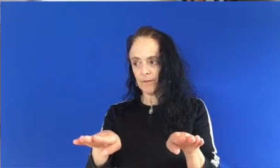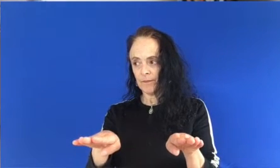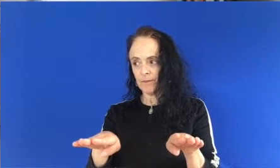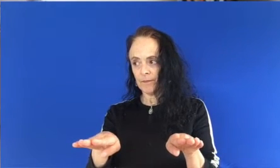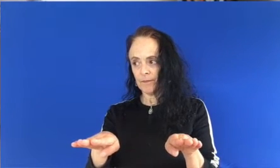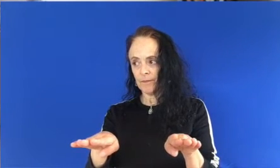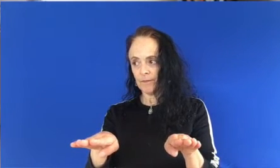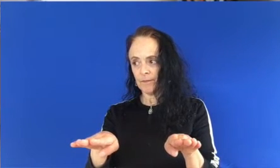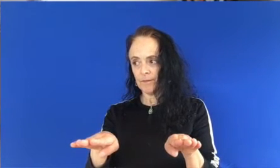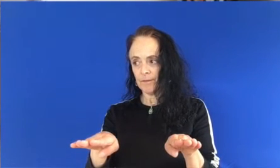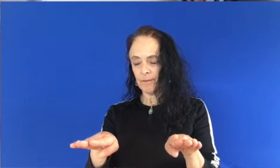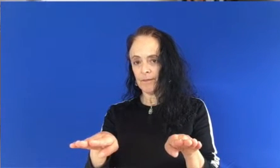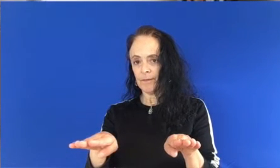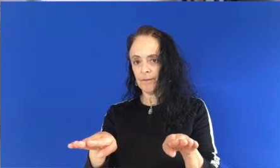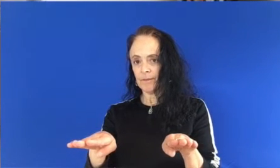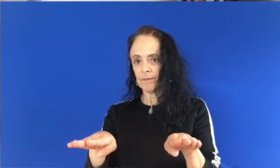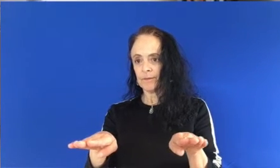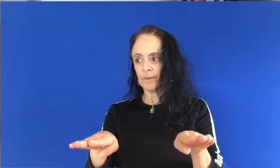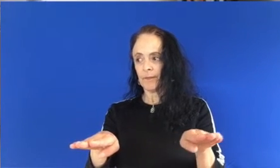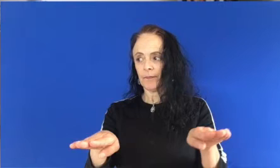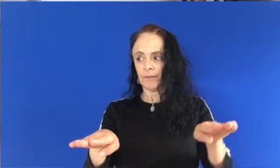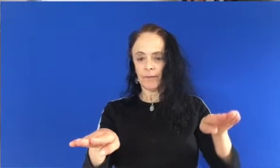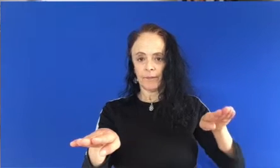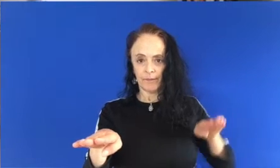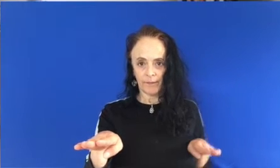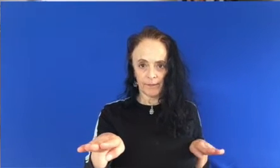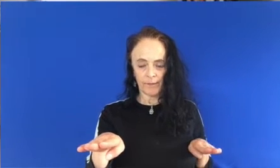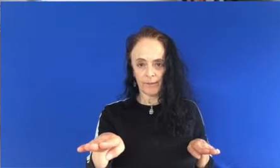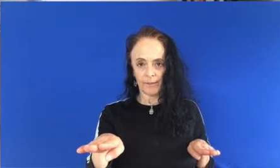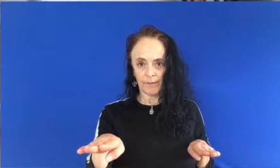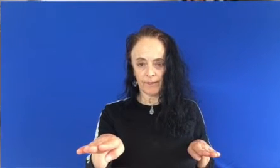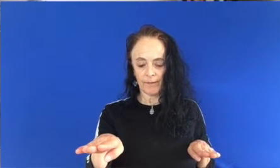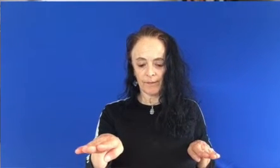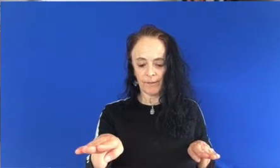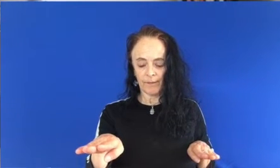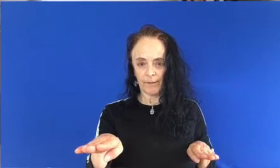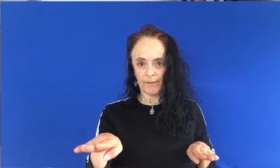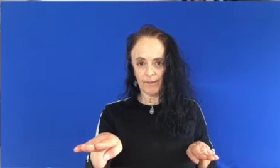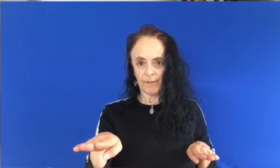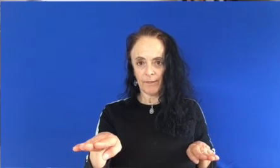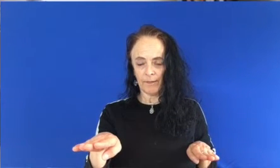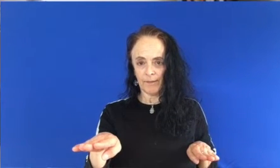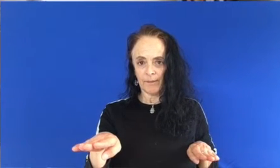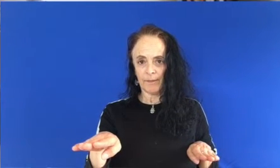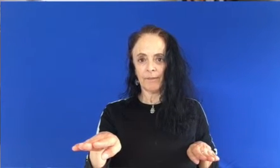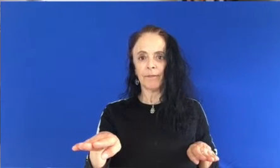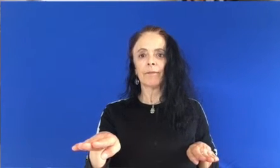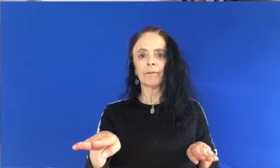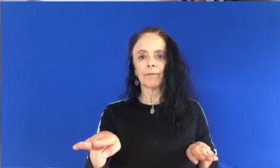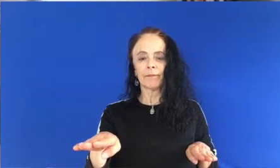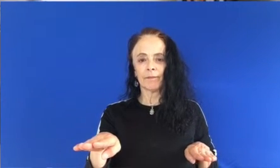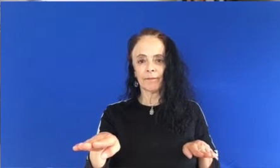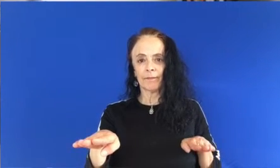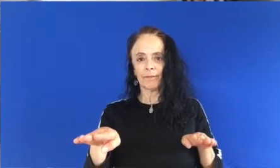back in the middle, en el medio, and other foot goes back.